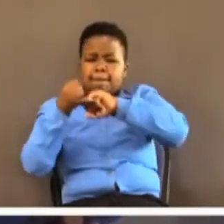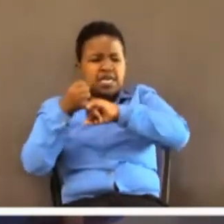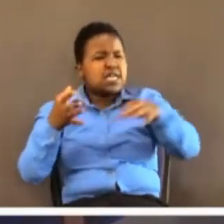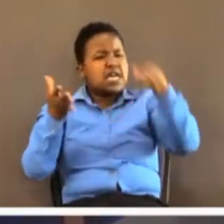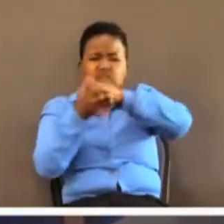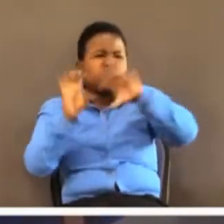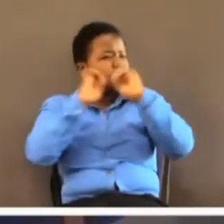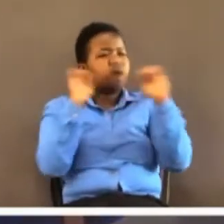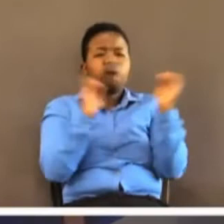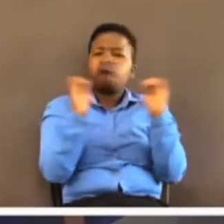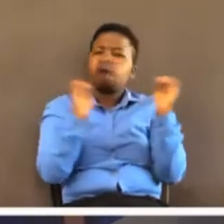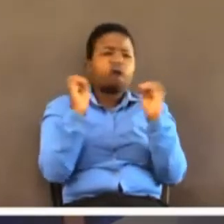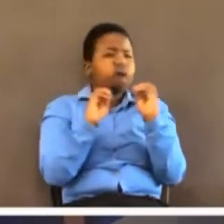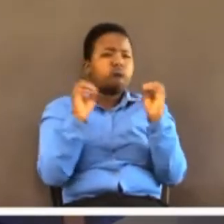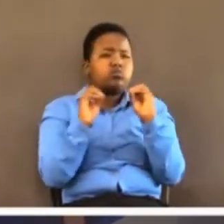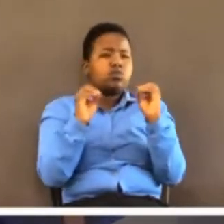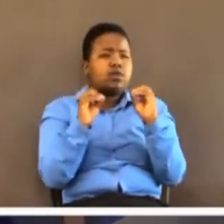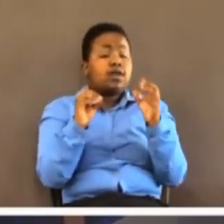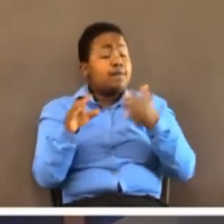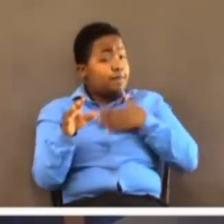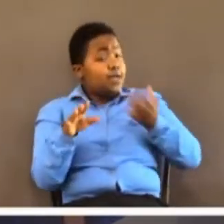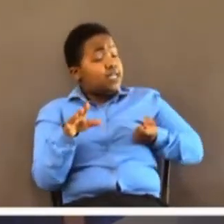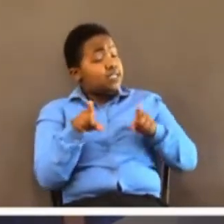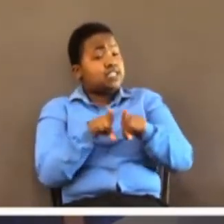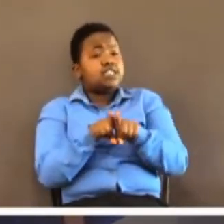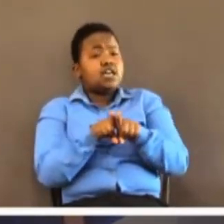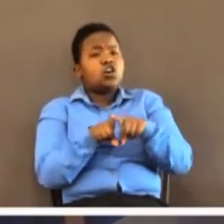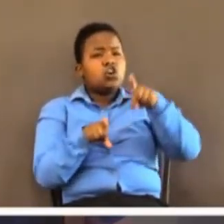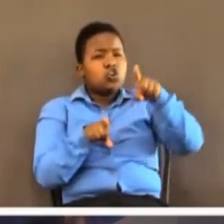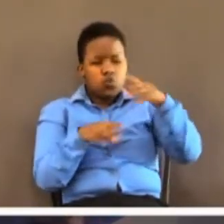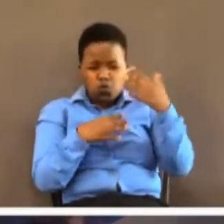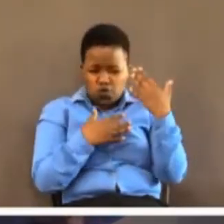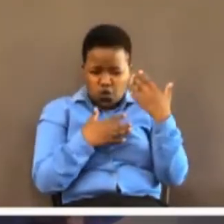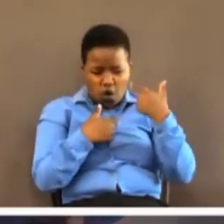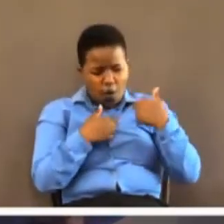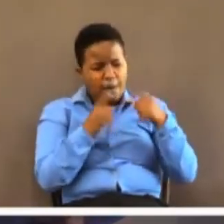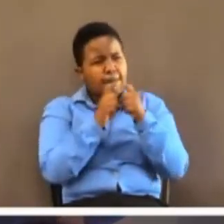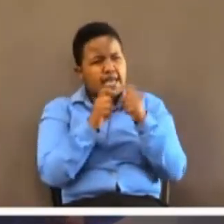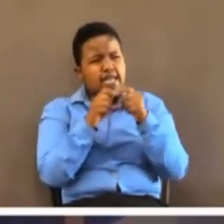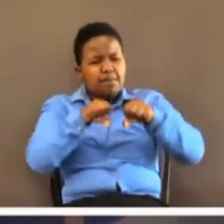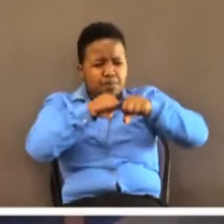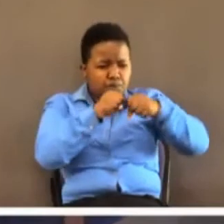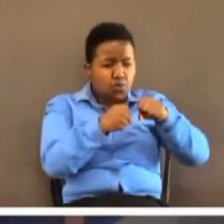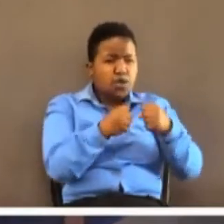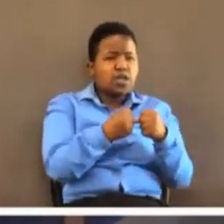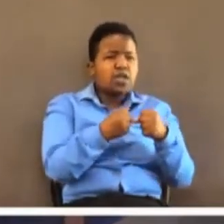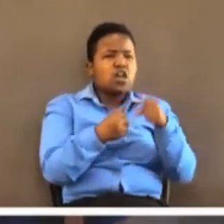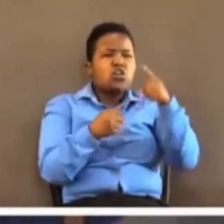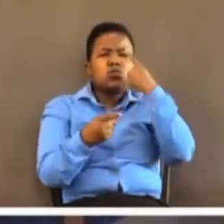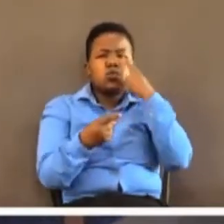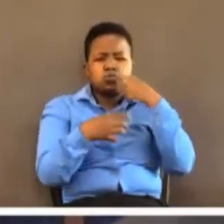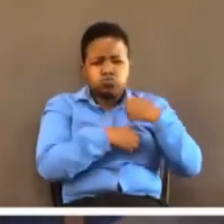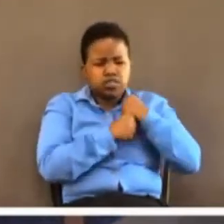And I told her, my sister, though you are hurt, though you are broken, though you are crushed,